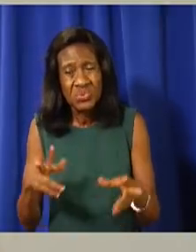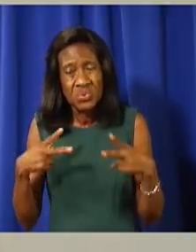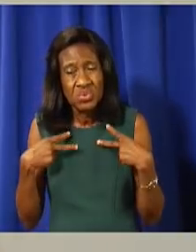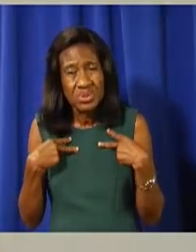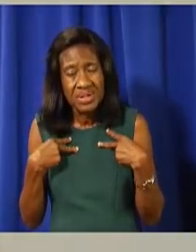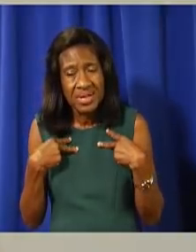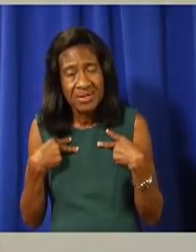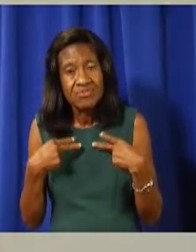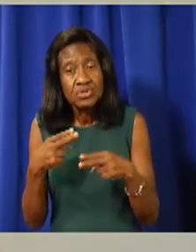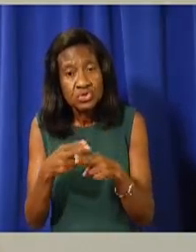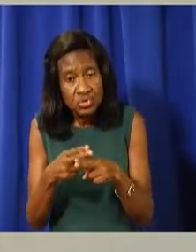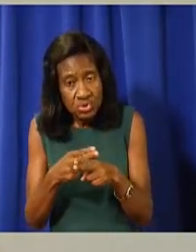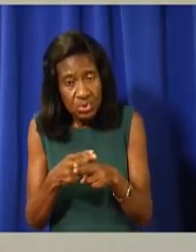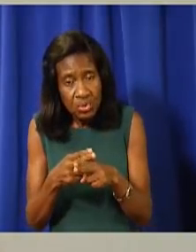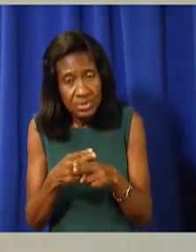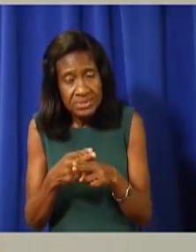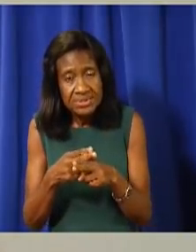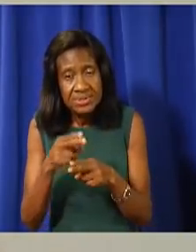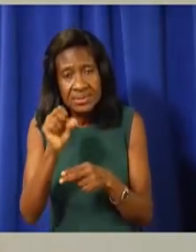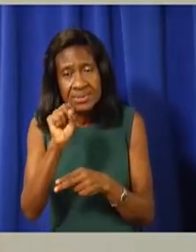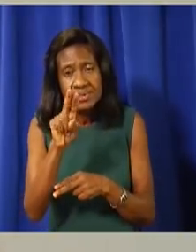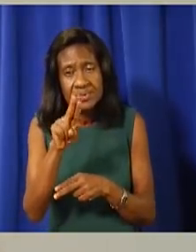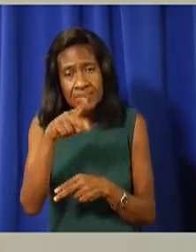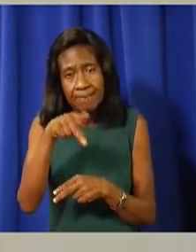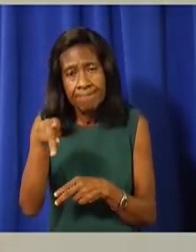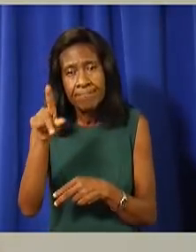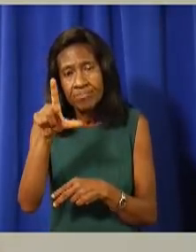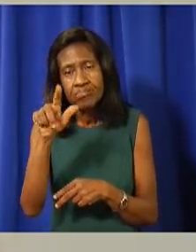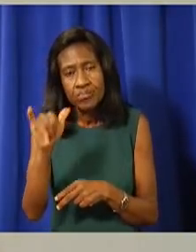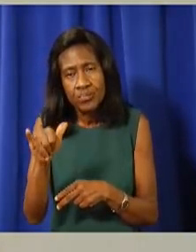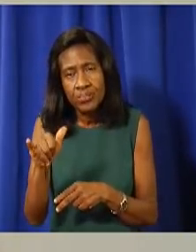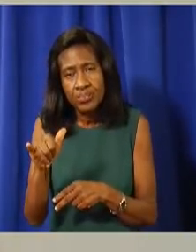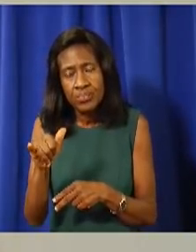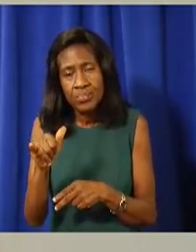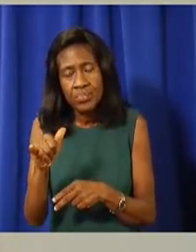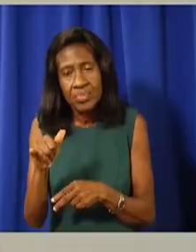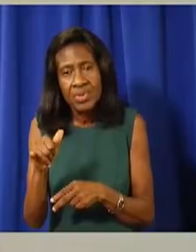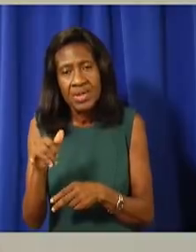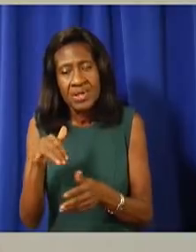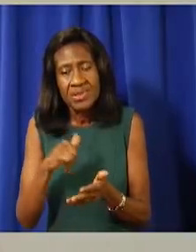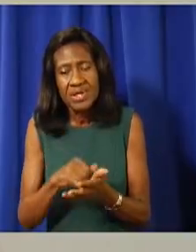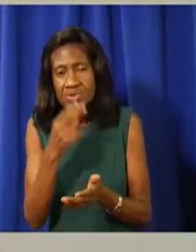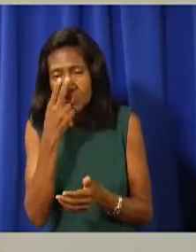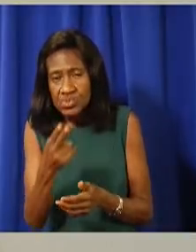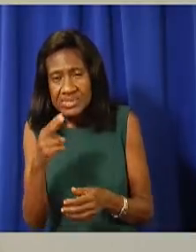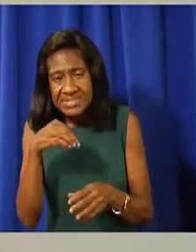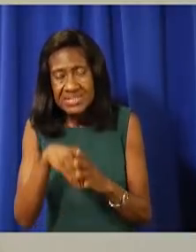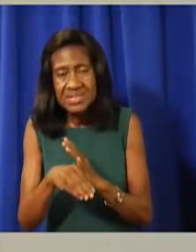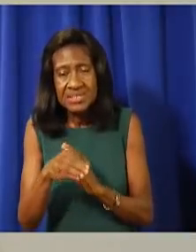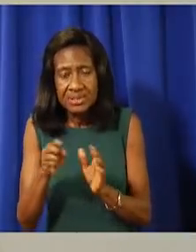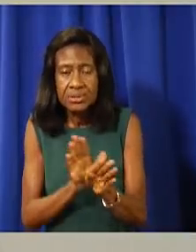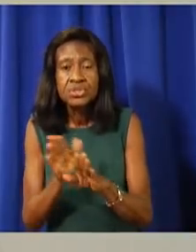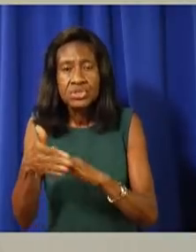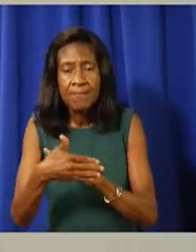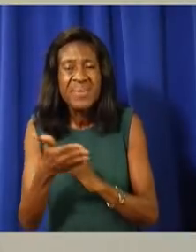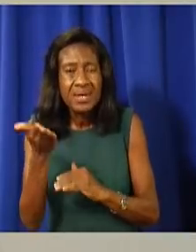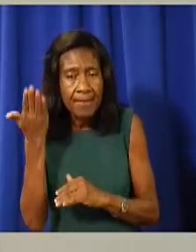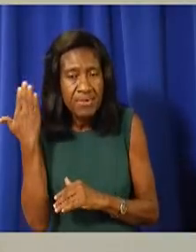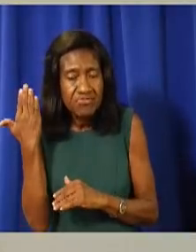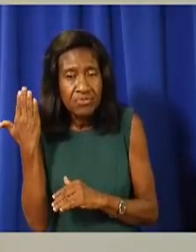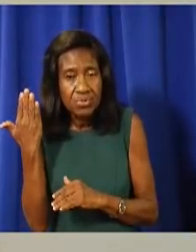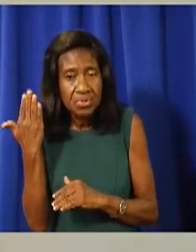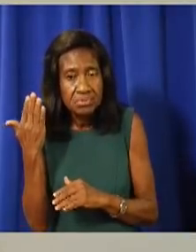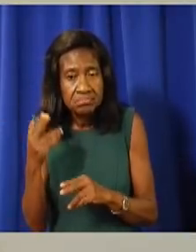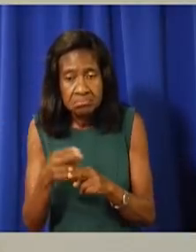countries around the world, including our friend and near neighbour, Jamaica. Most reassuringly,